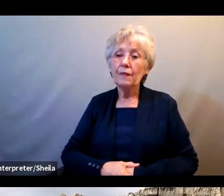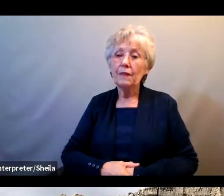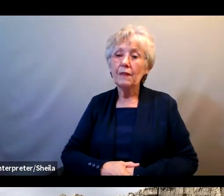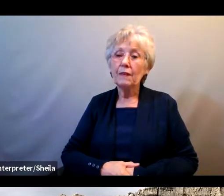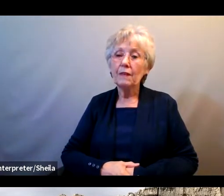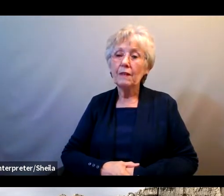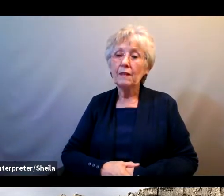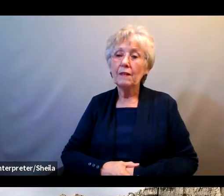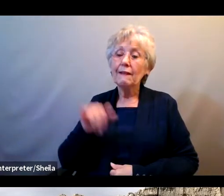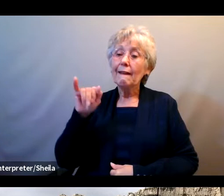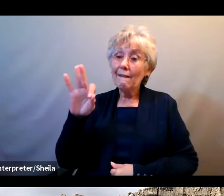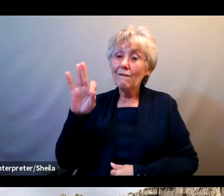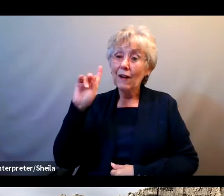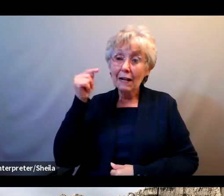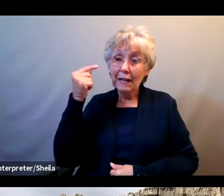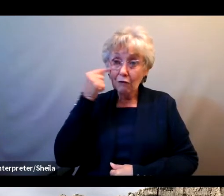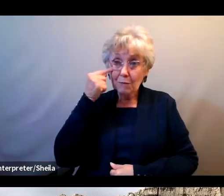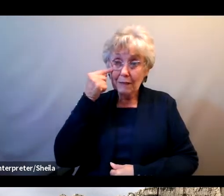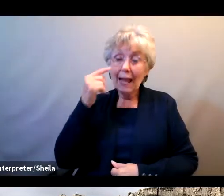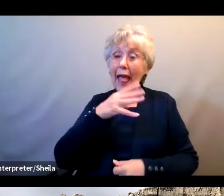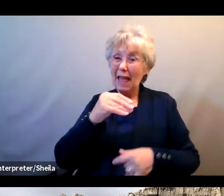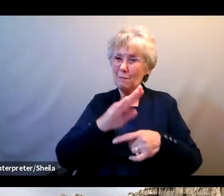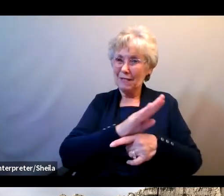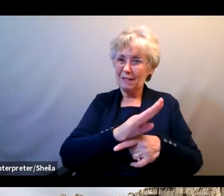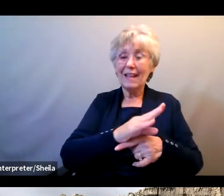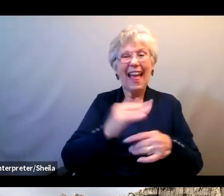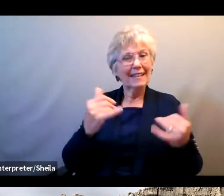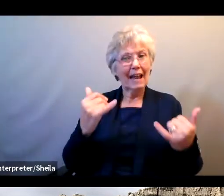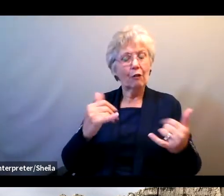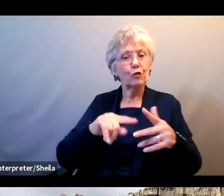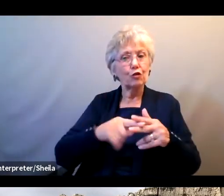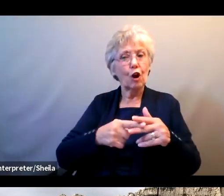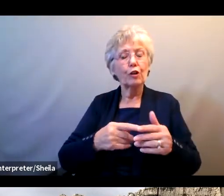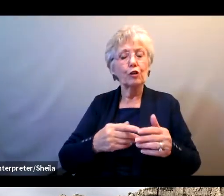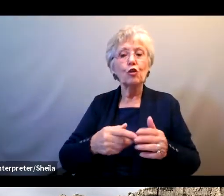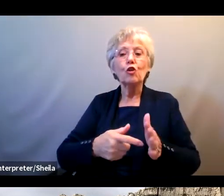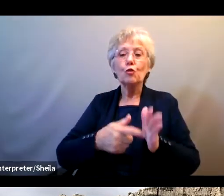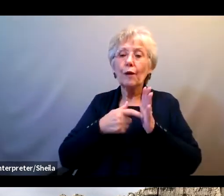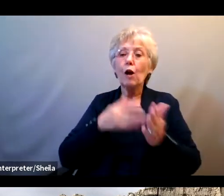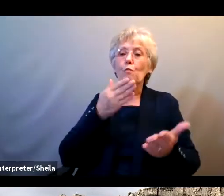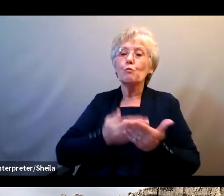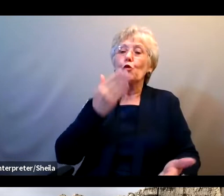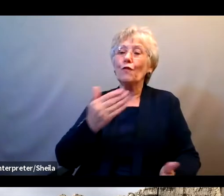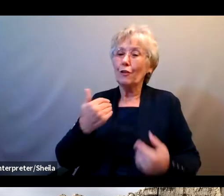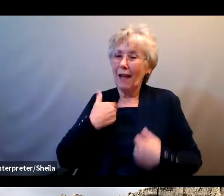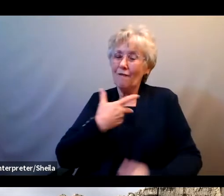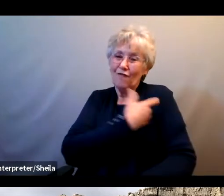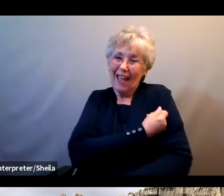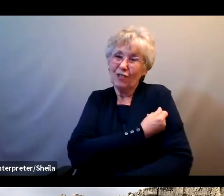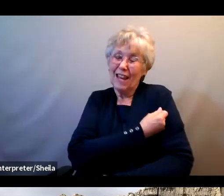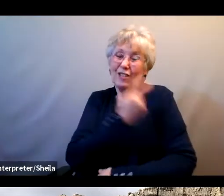So, if governments and businesses, and they are now starting to require proof of vaccination for many businesses to enter,